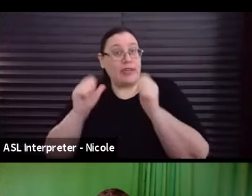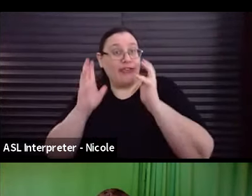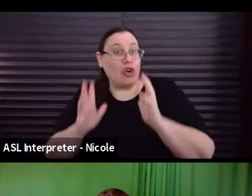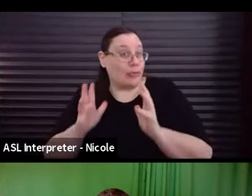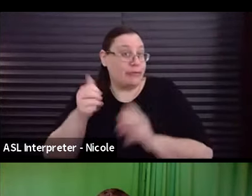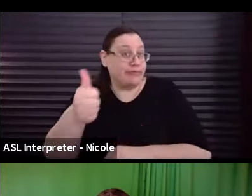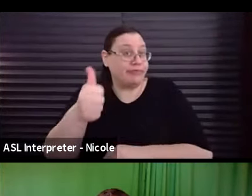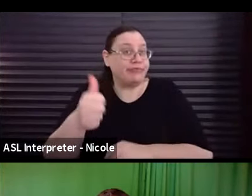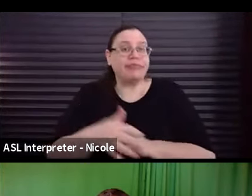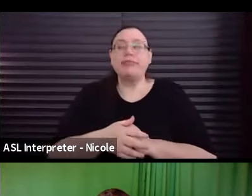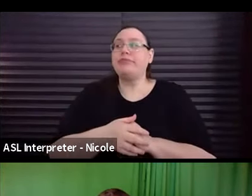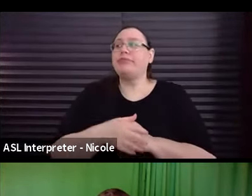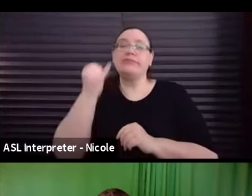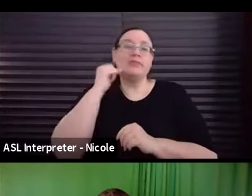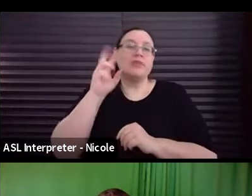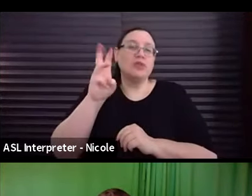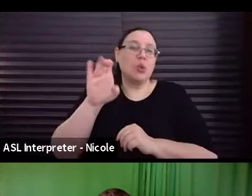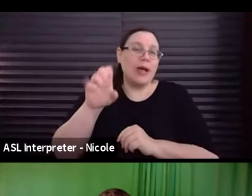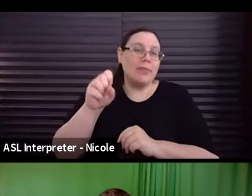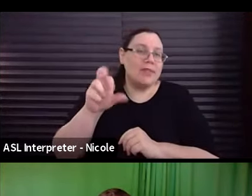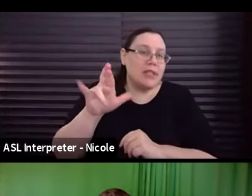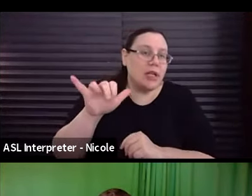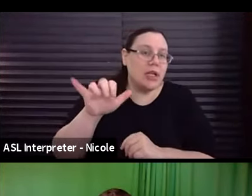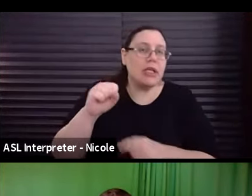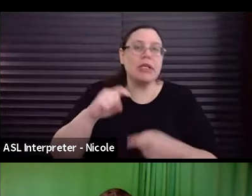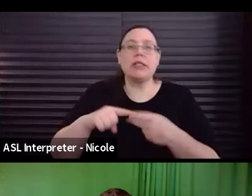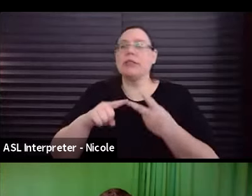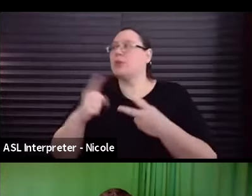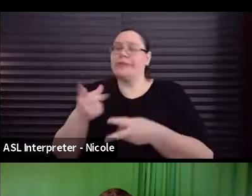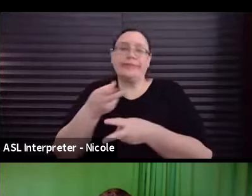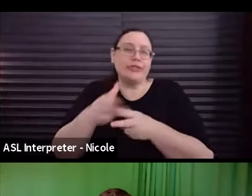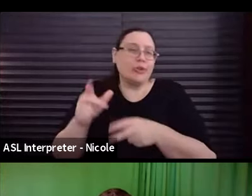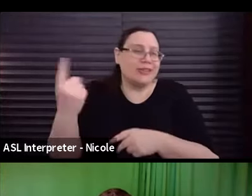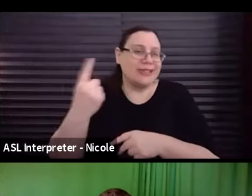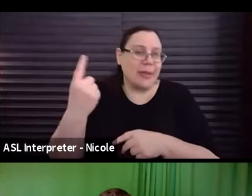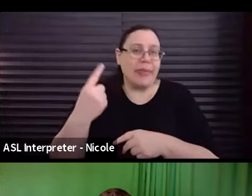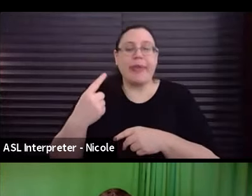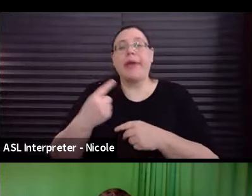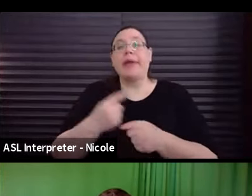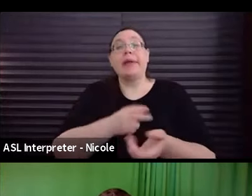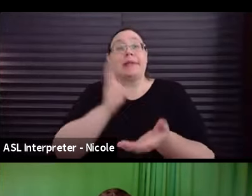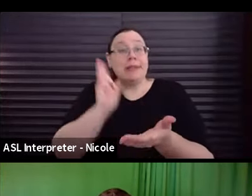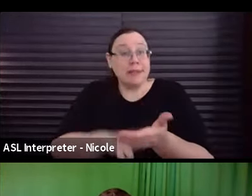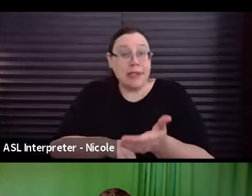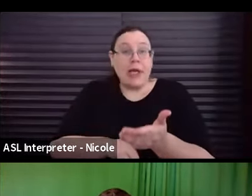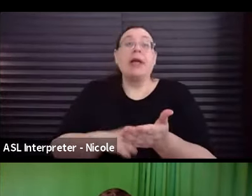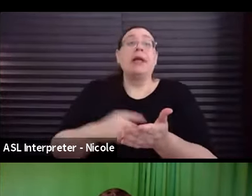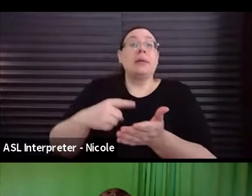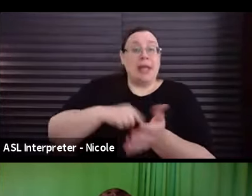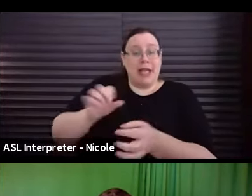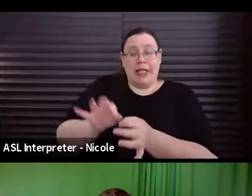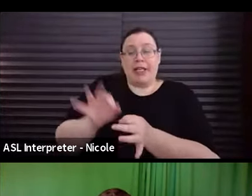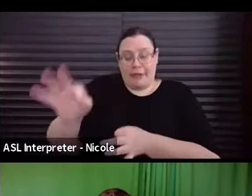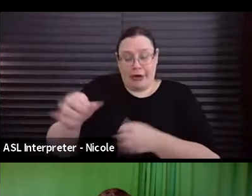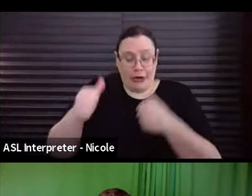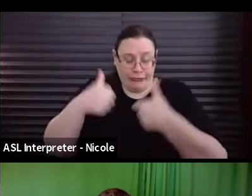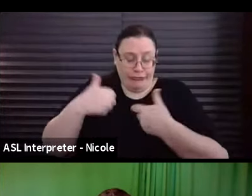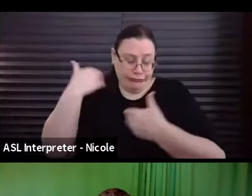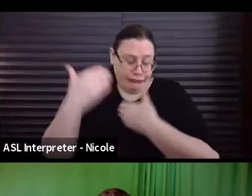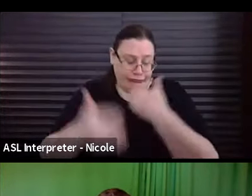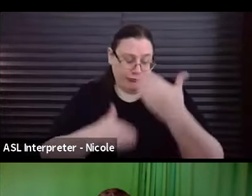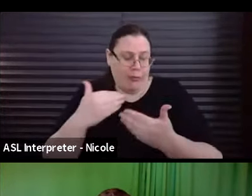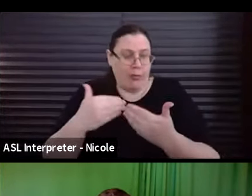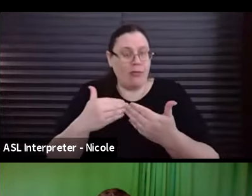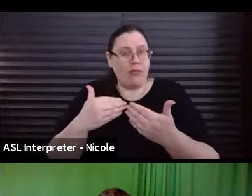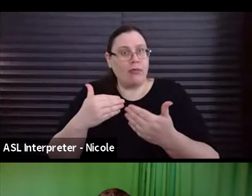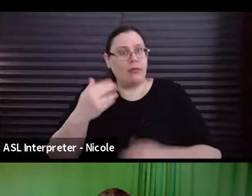uh, you're doing a web series or you do a little short and you signed it and perhaps your pay was deferred. Um, and then you see it,